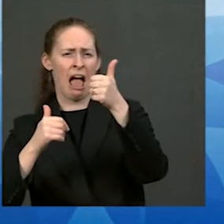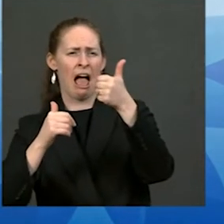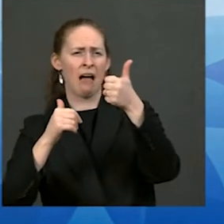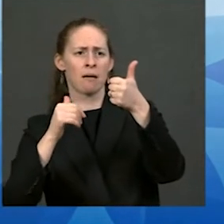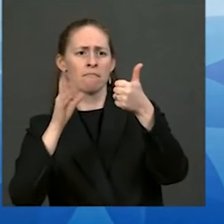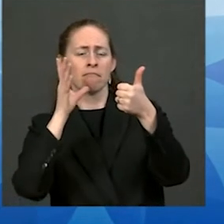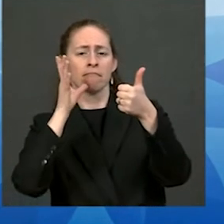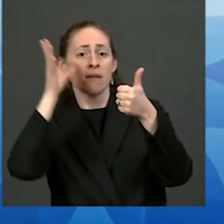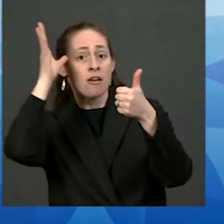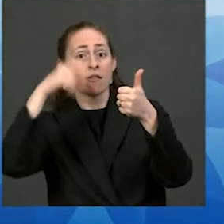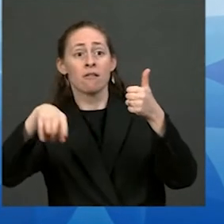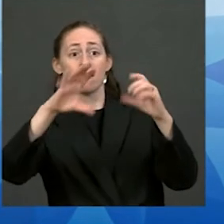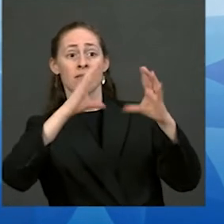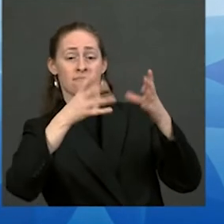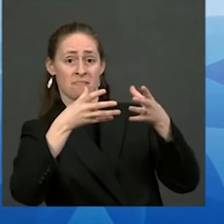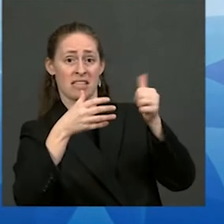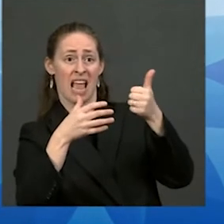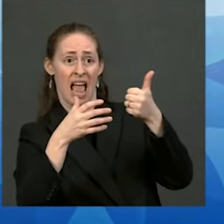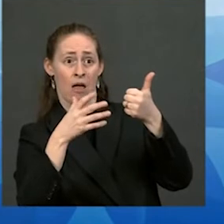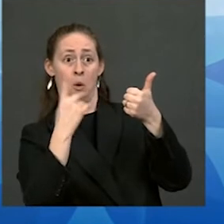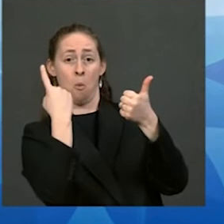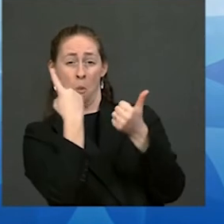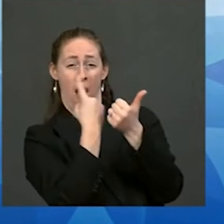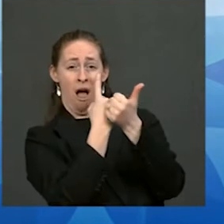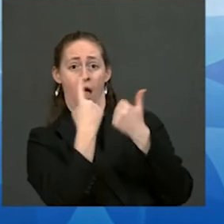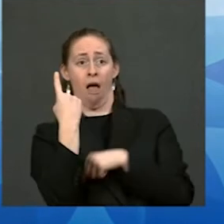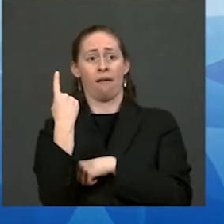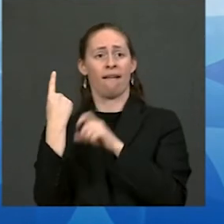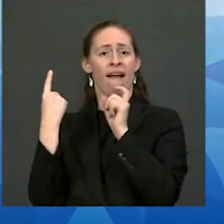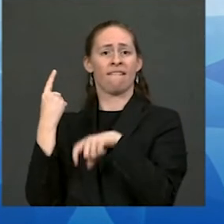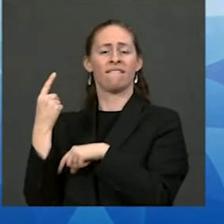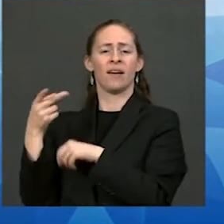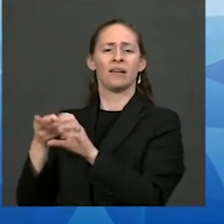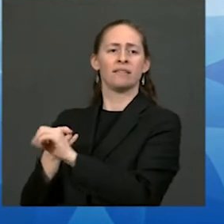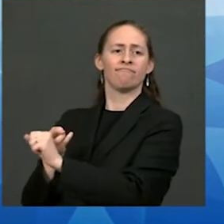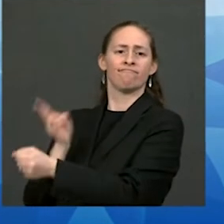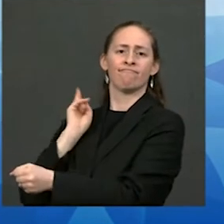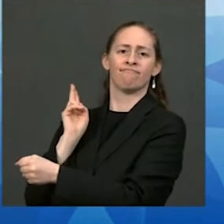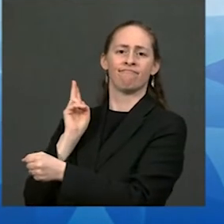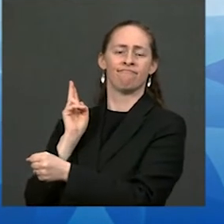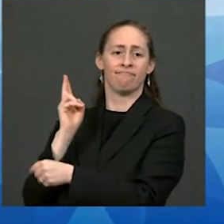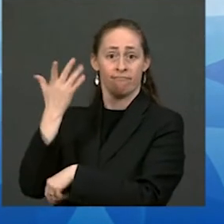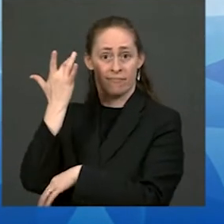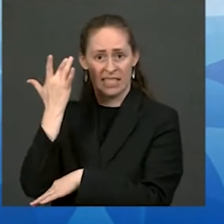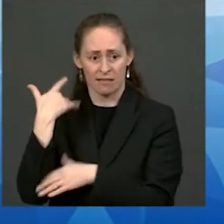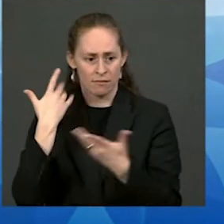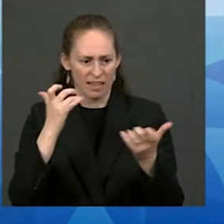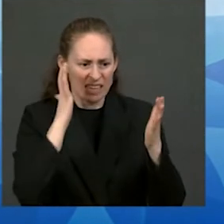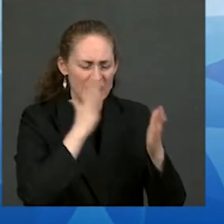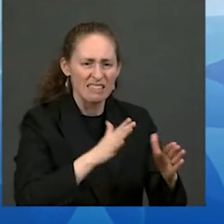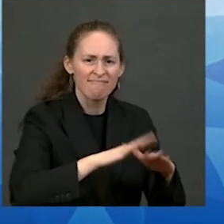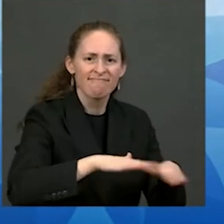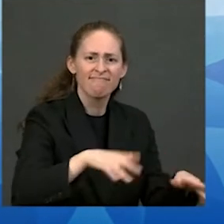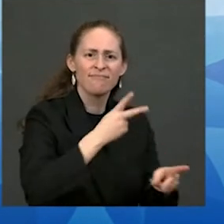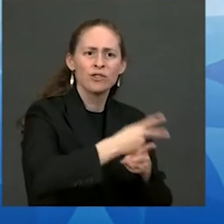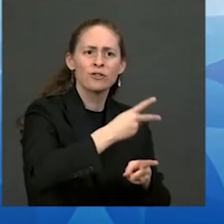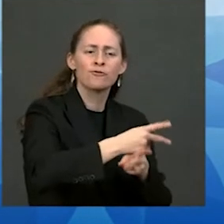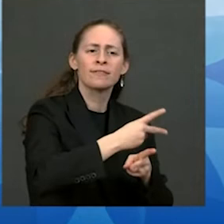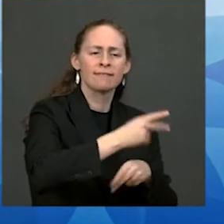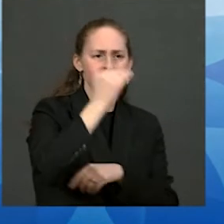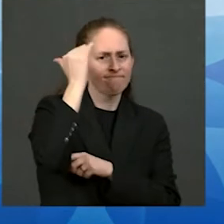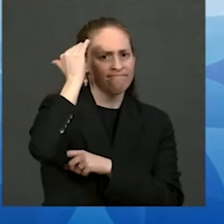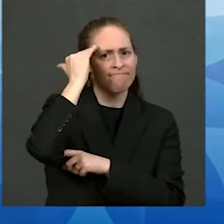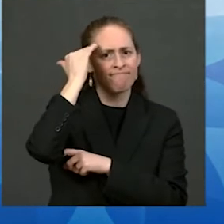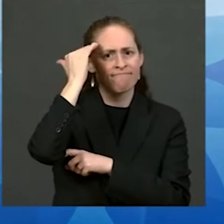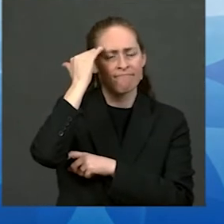jobs or turn down an opportunity due to a child care challenge this bill would save most families thousands of dollars per year in